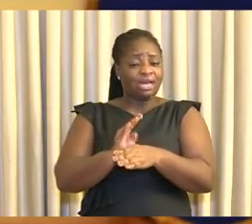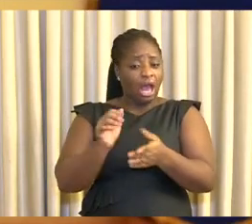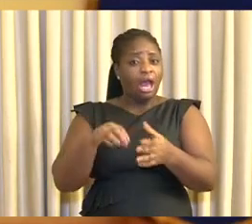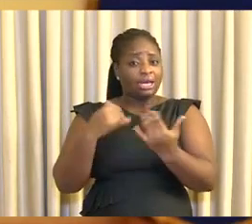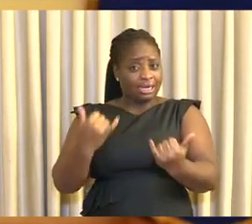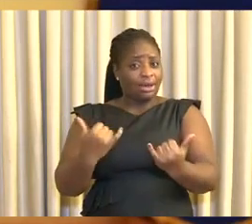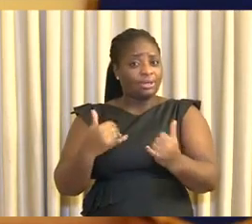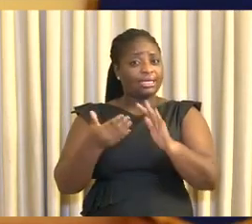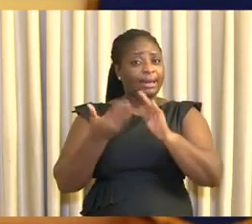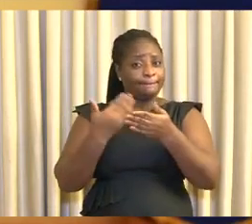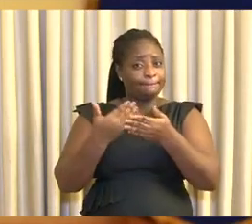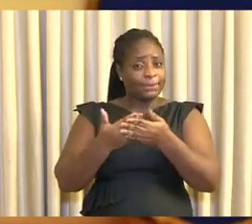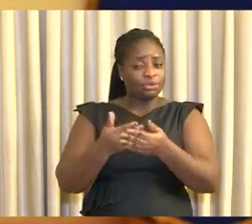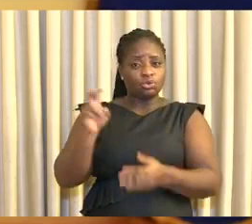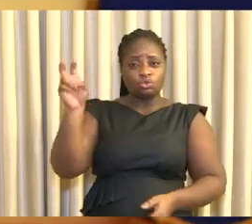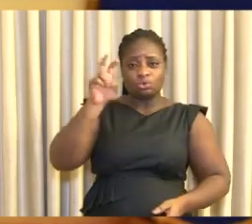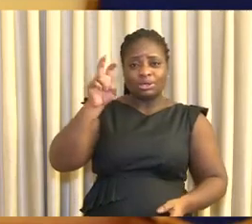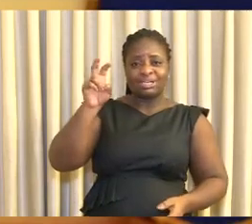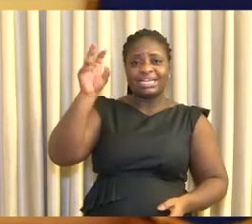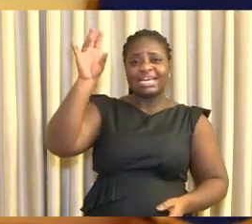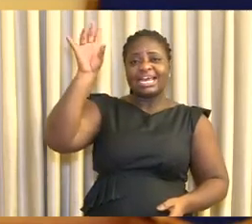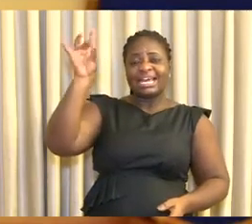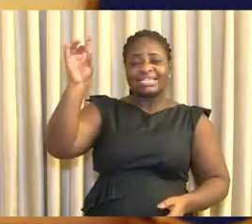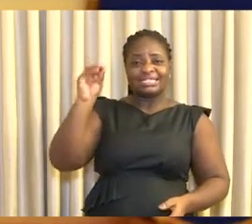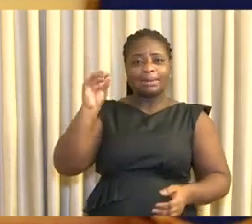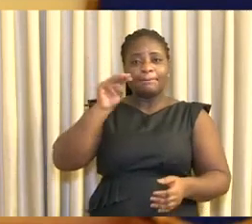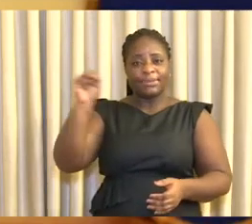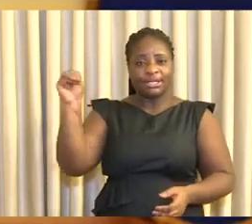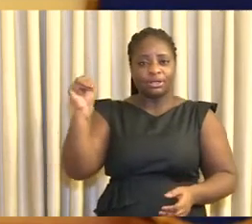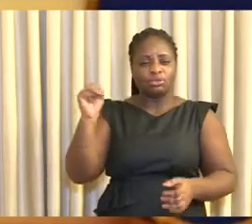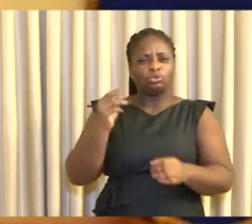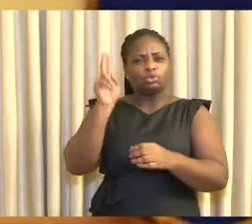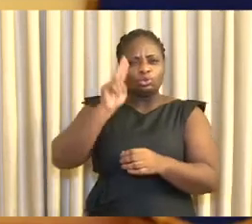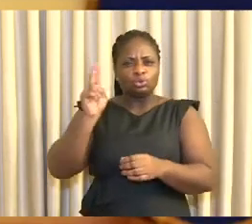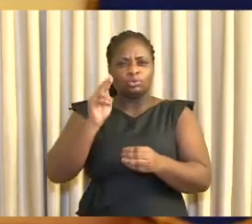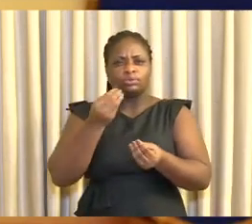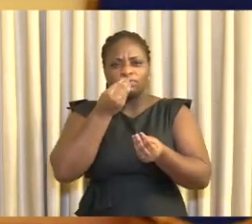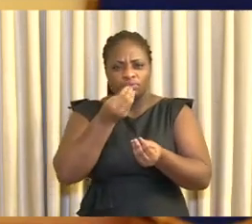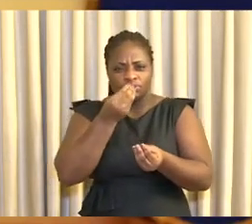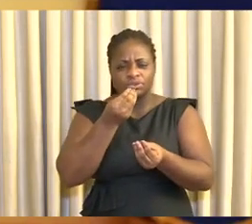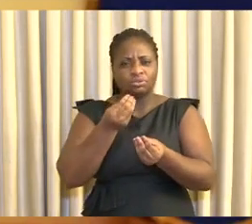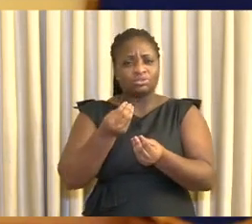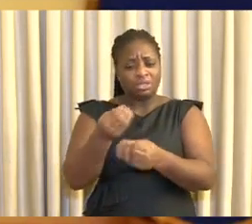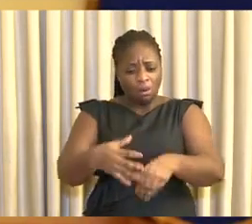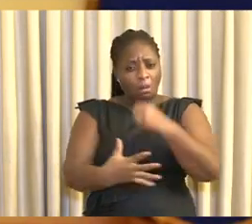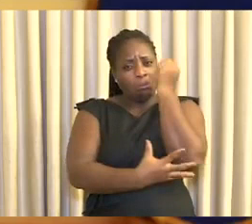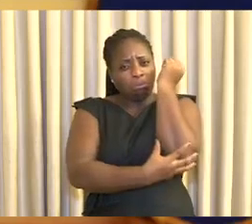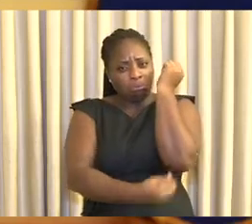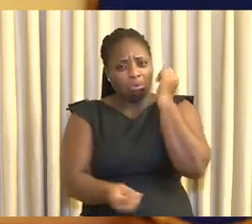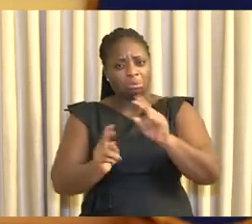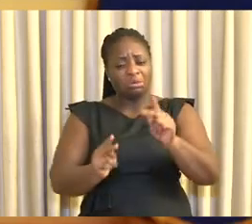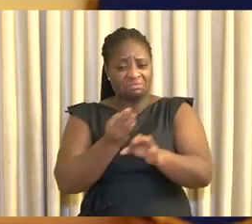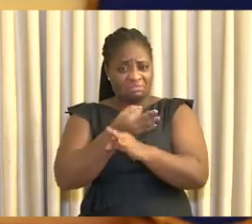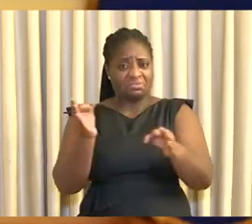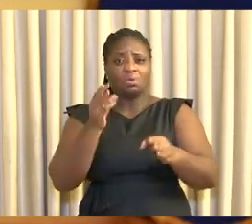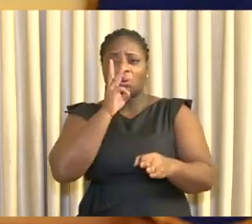this amount, 280 million CD's is being used to provide food for the vulnerable and free water for all